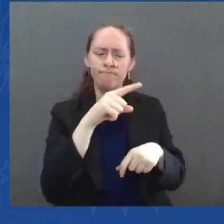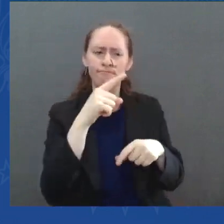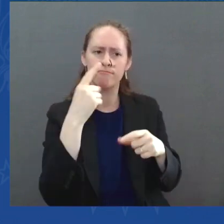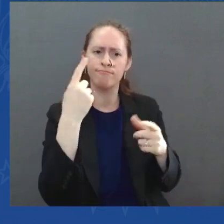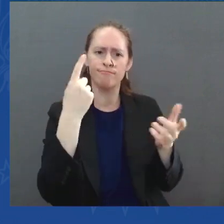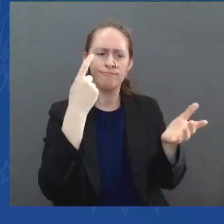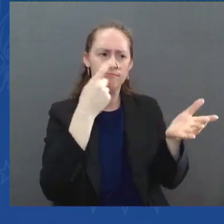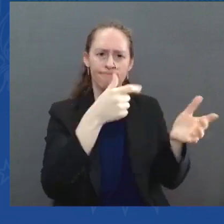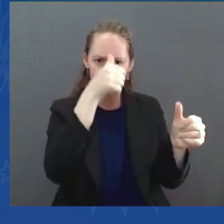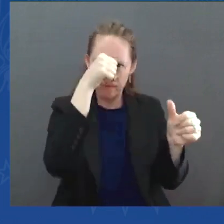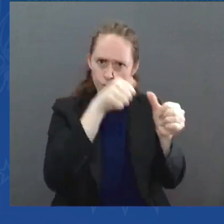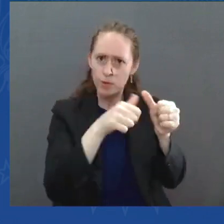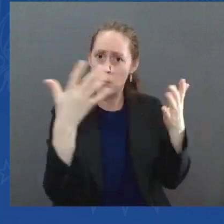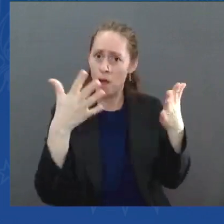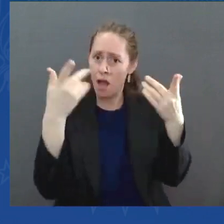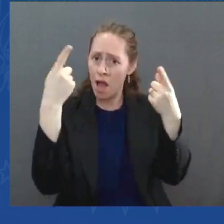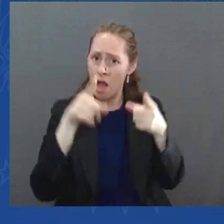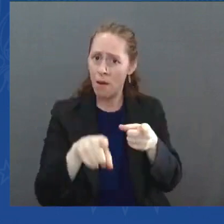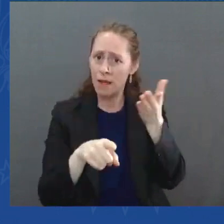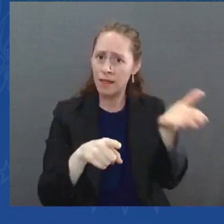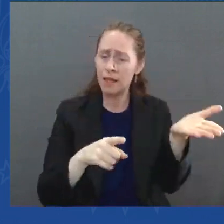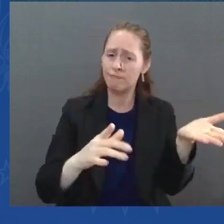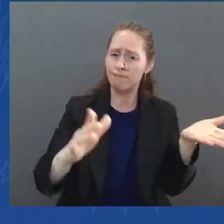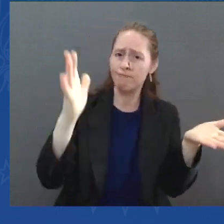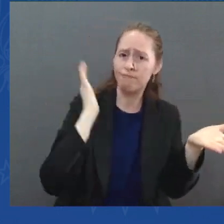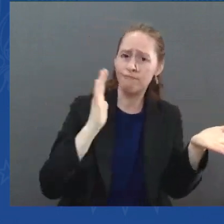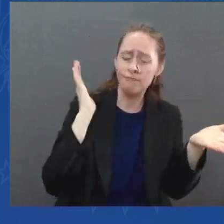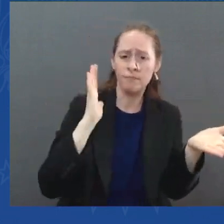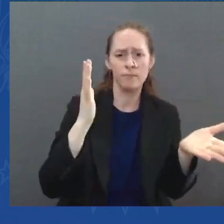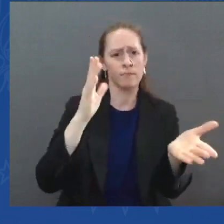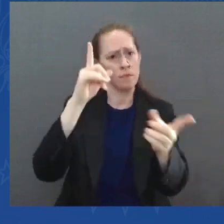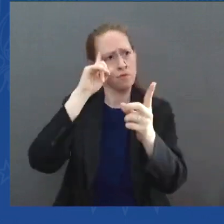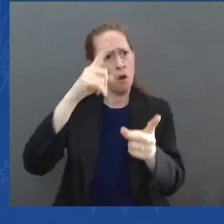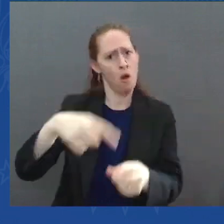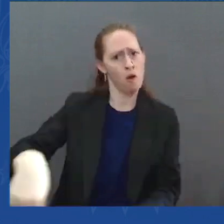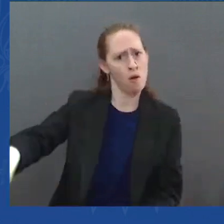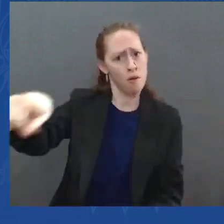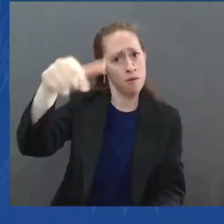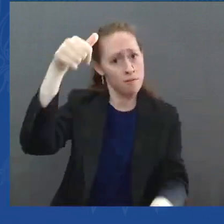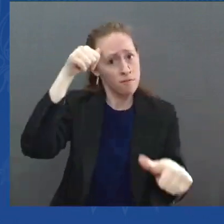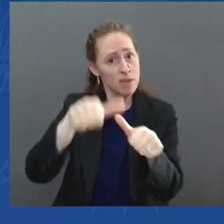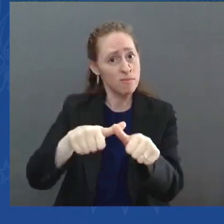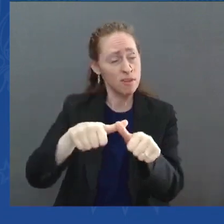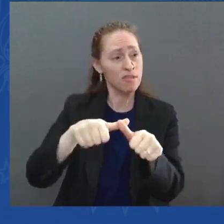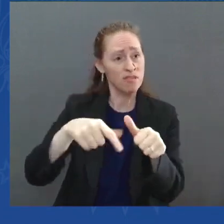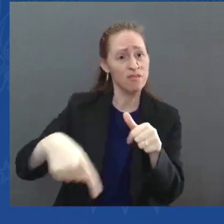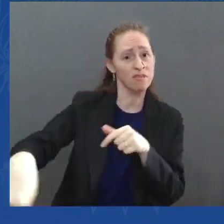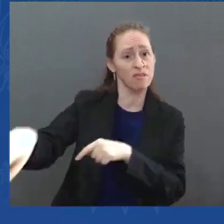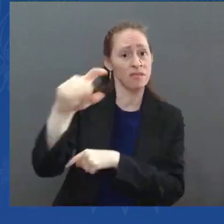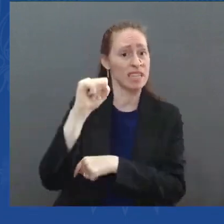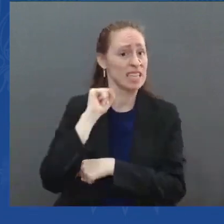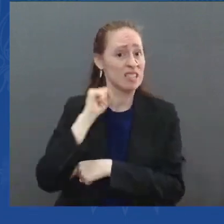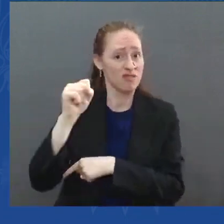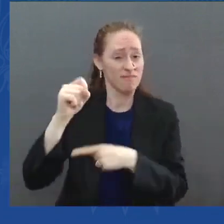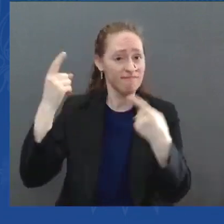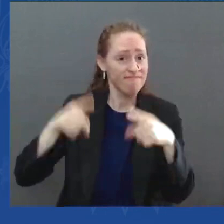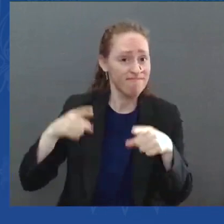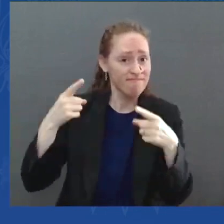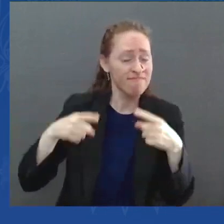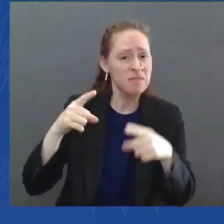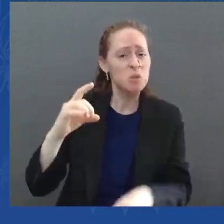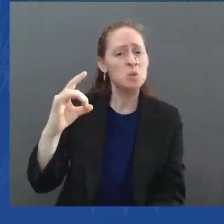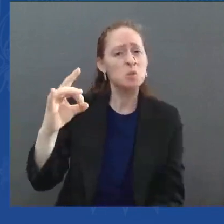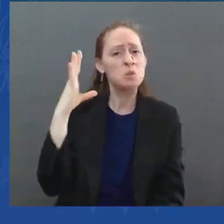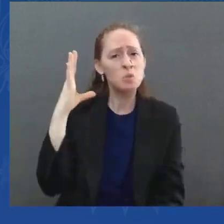showed that between 1877 and 1950, more than 4,400